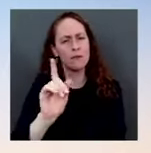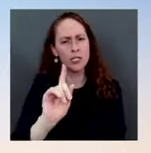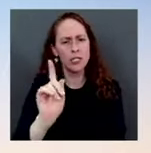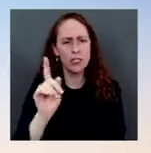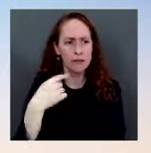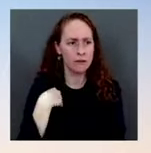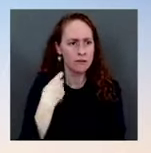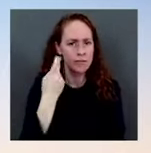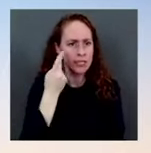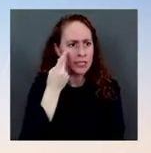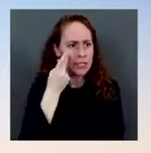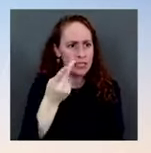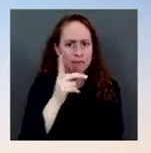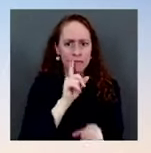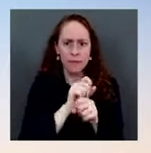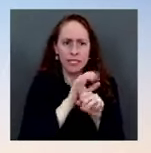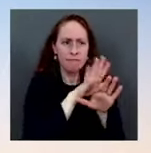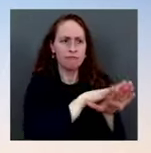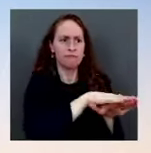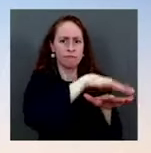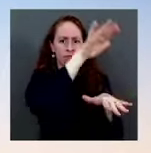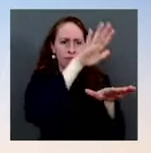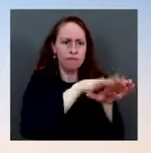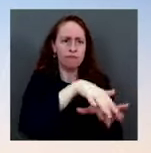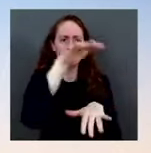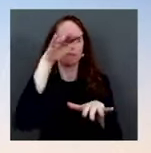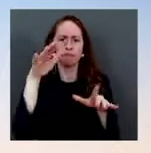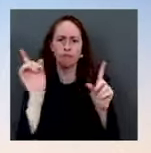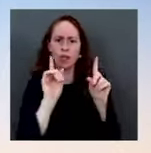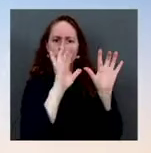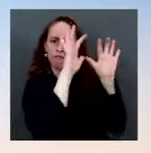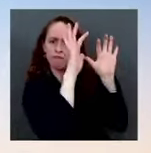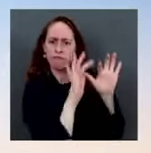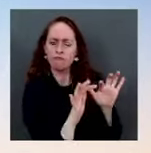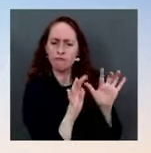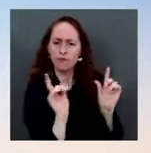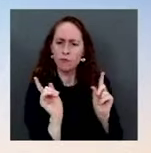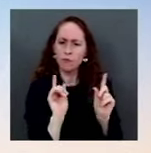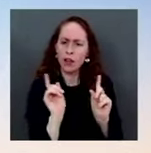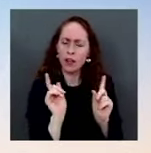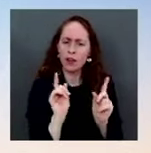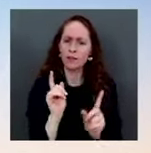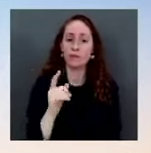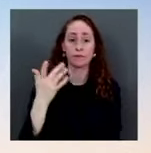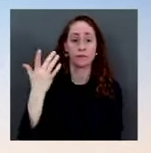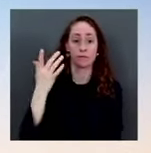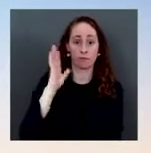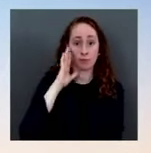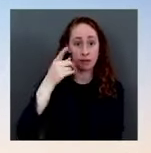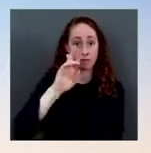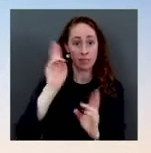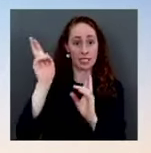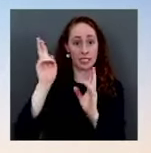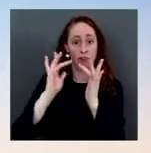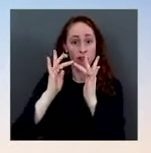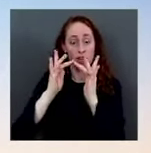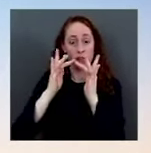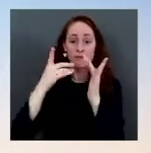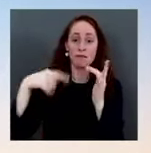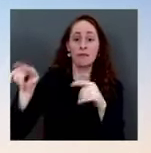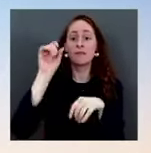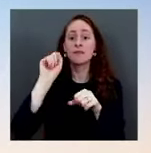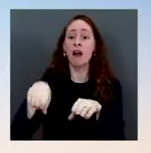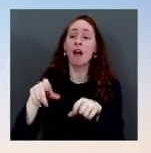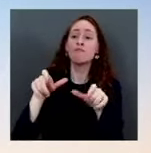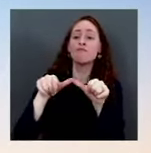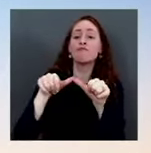all of these people who will want to get on and get these tests to answer your last question yes that is our expectation and we are preparing for that